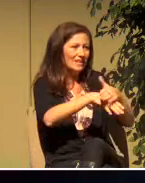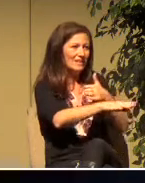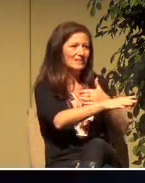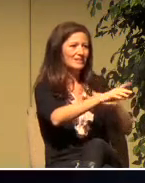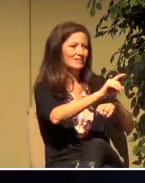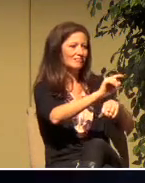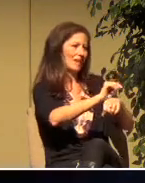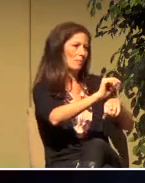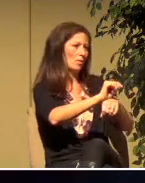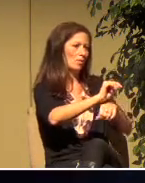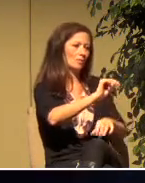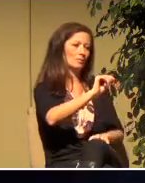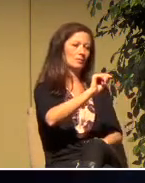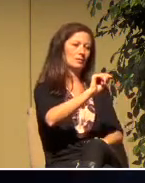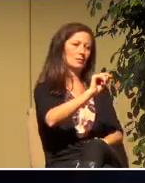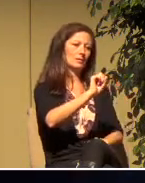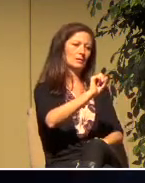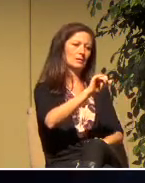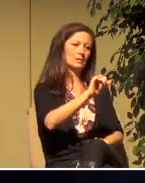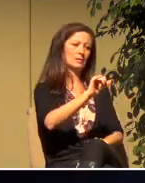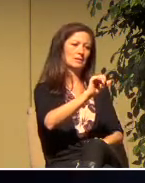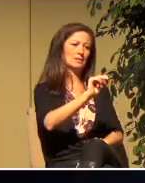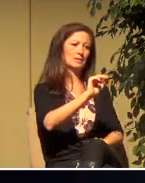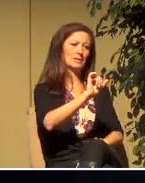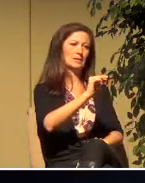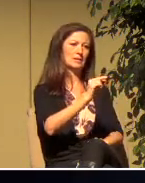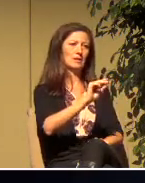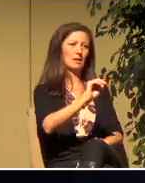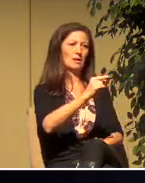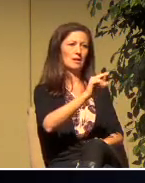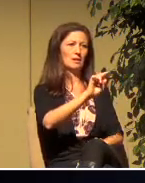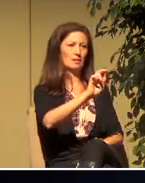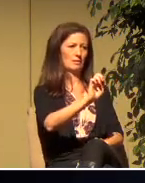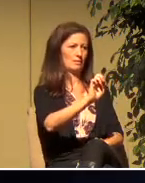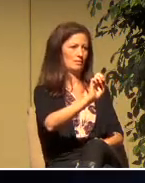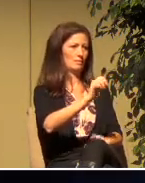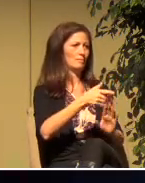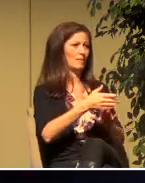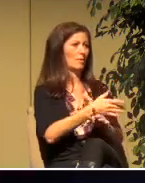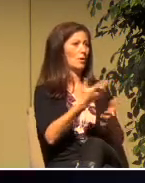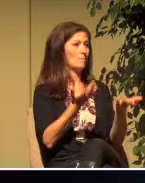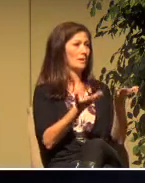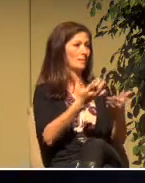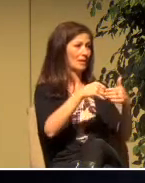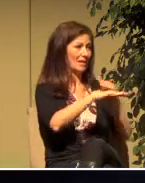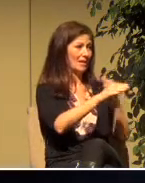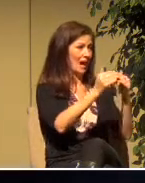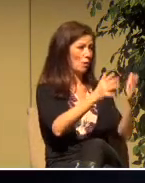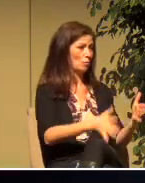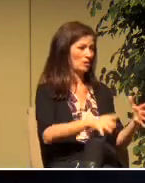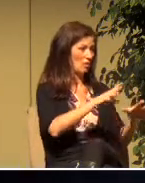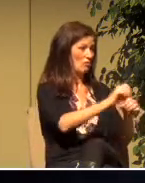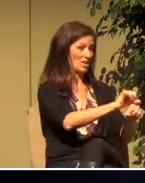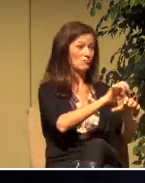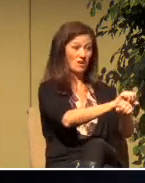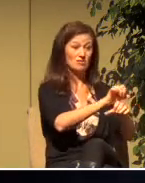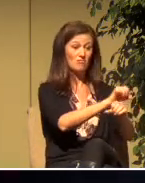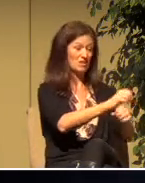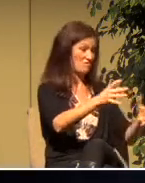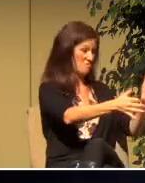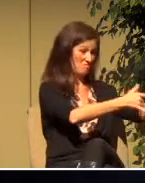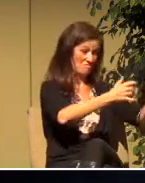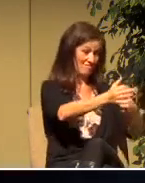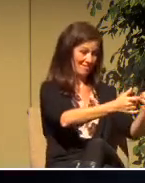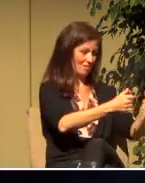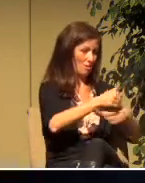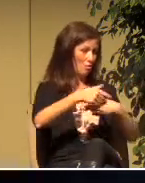synagogues that maybe he had previously gone and hauled people out to arrest them, to throw them in